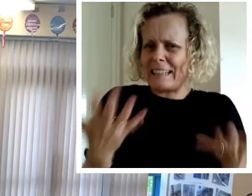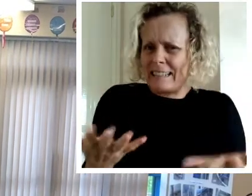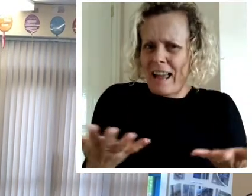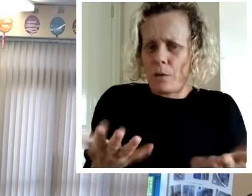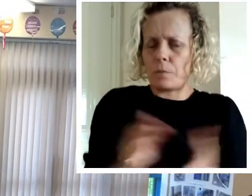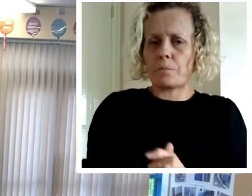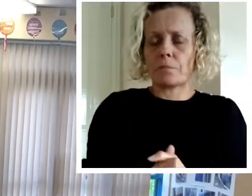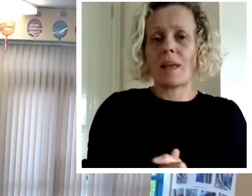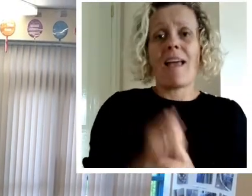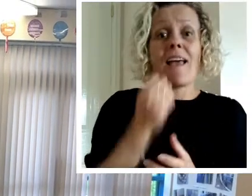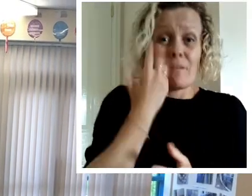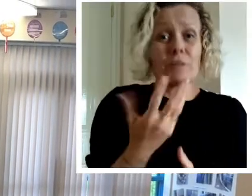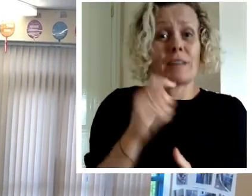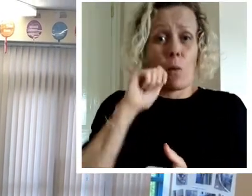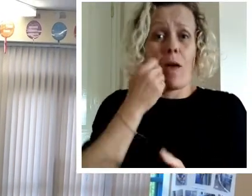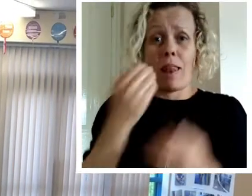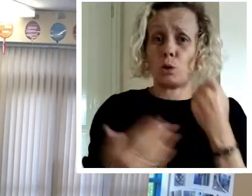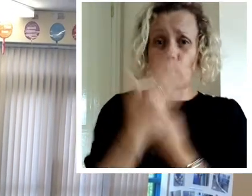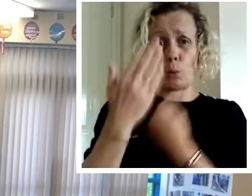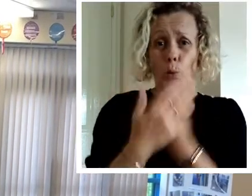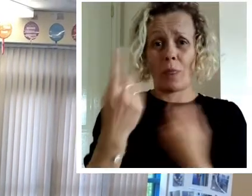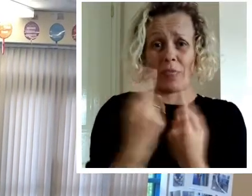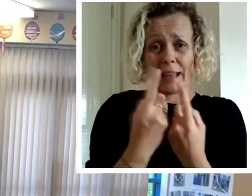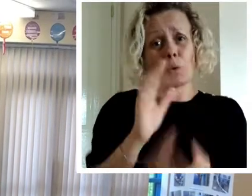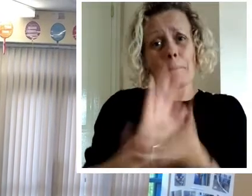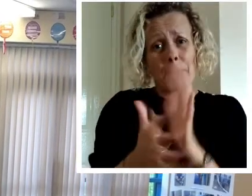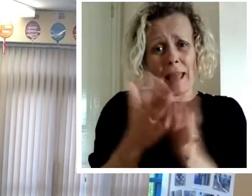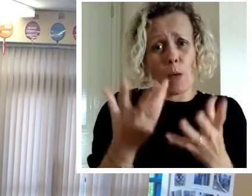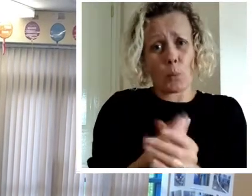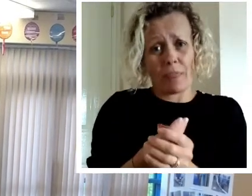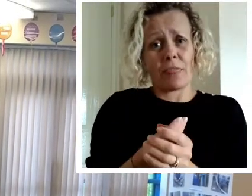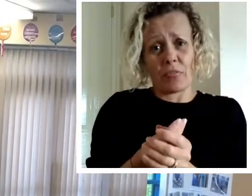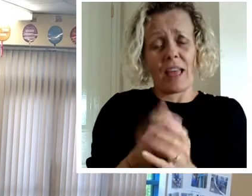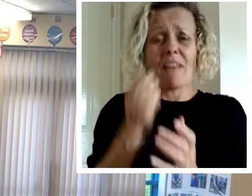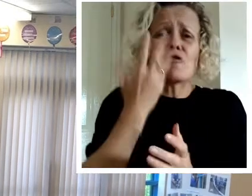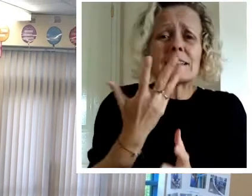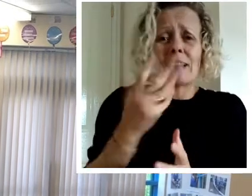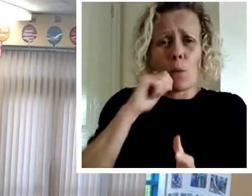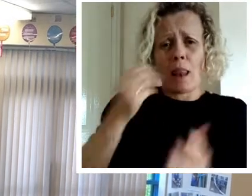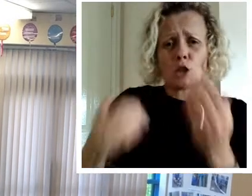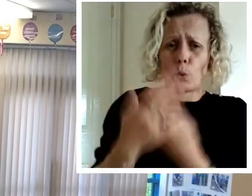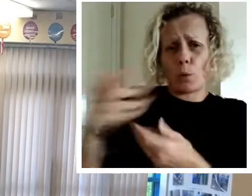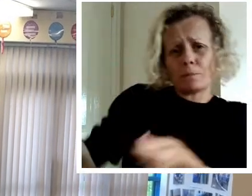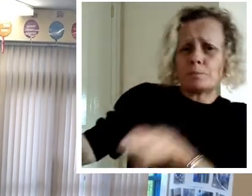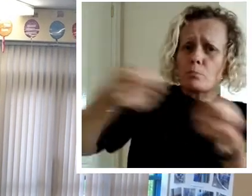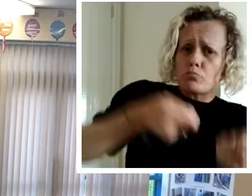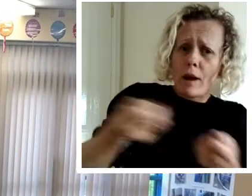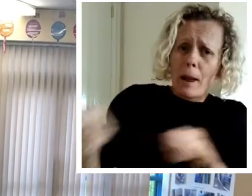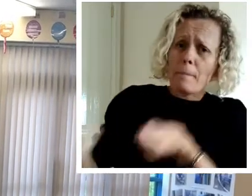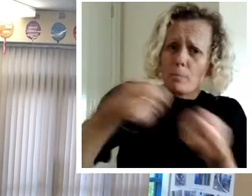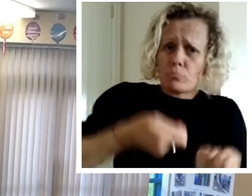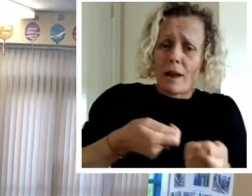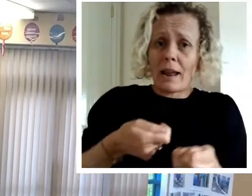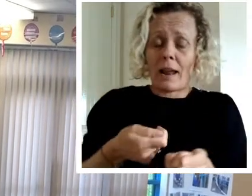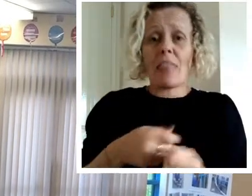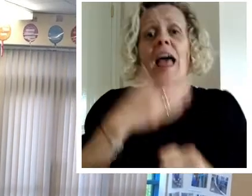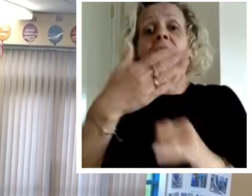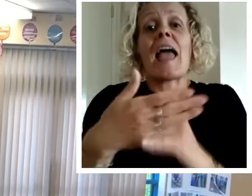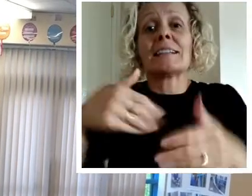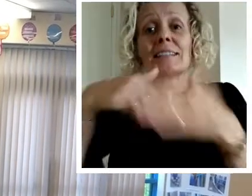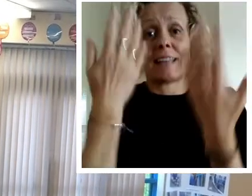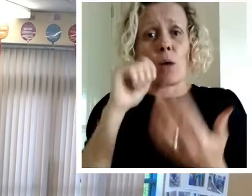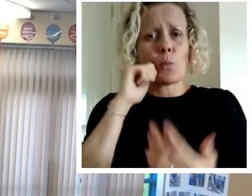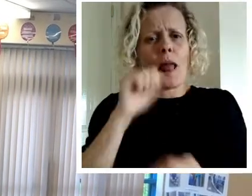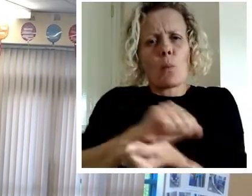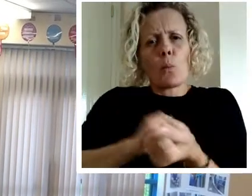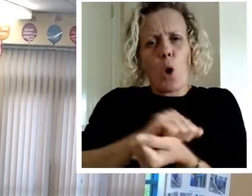we will be getting things out each day. What we'll do is we'll be able to play with them together and then at the end of the day we will wash